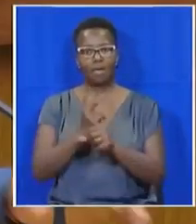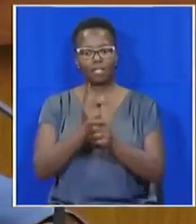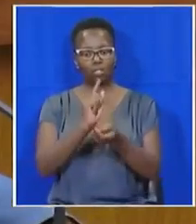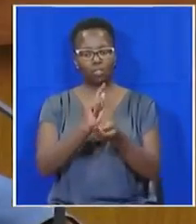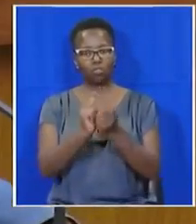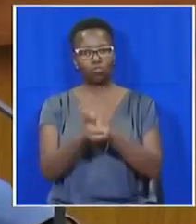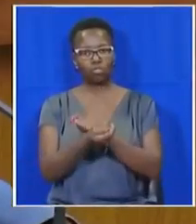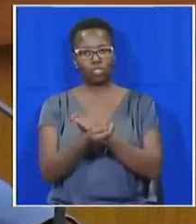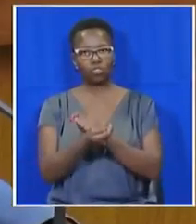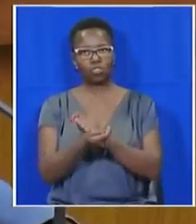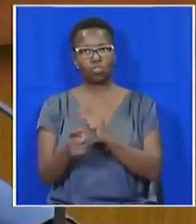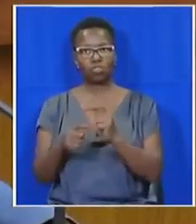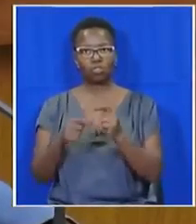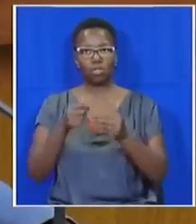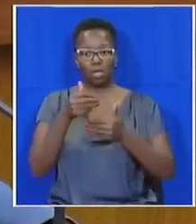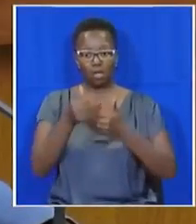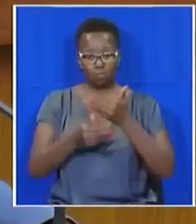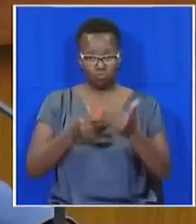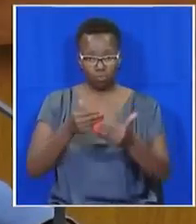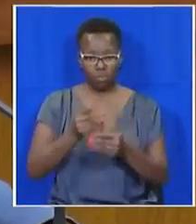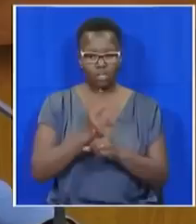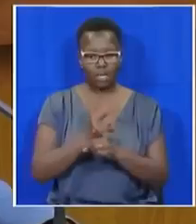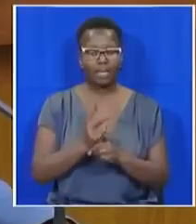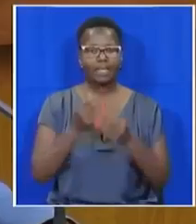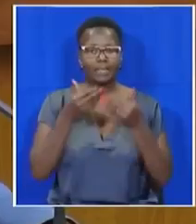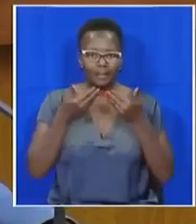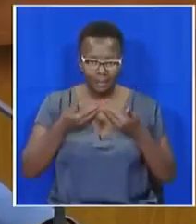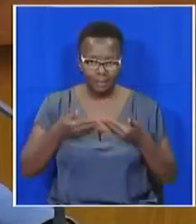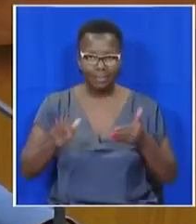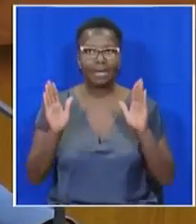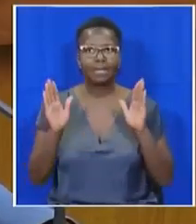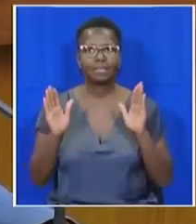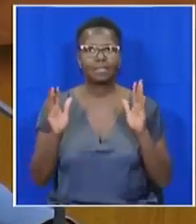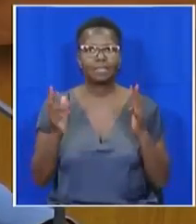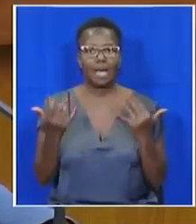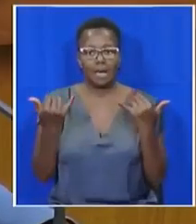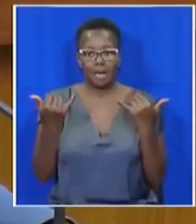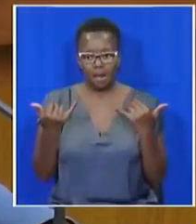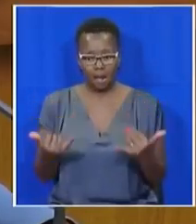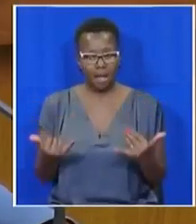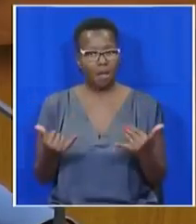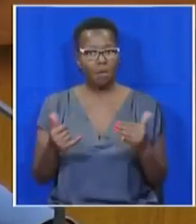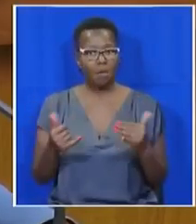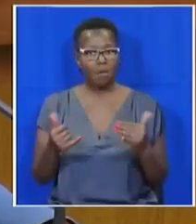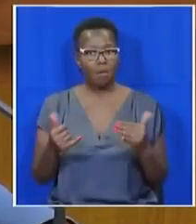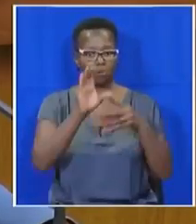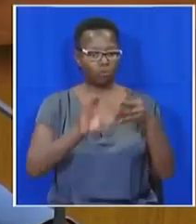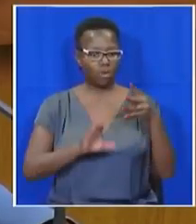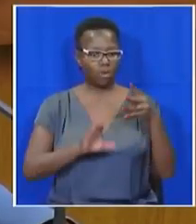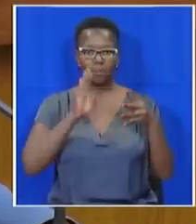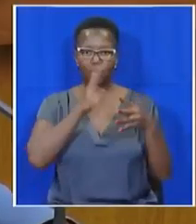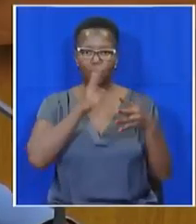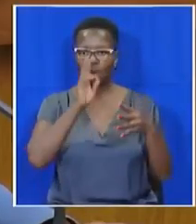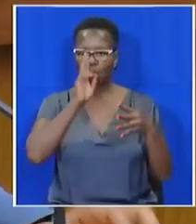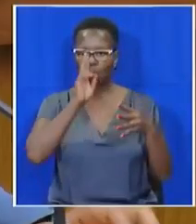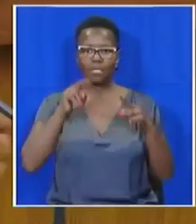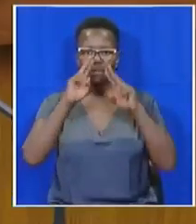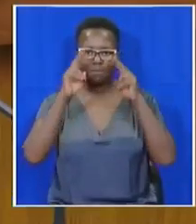And so the process, which was flawed to begin with, was restarted, now without the criteria of a tertiary education